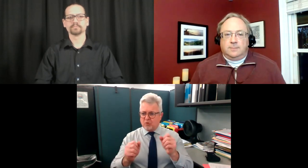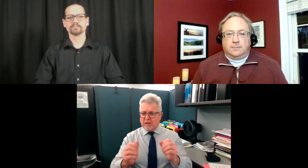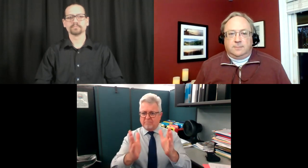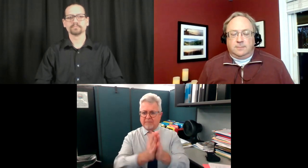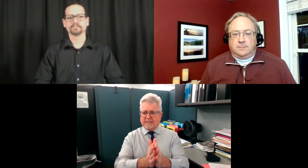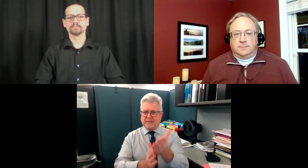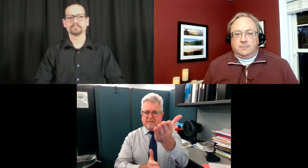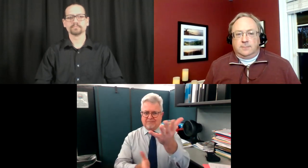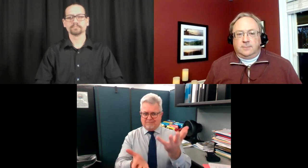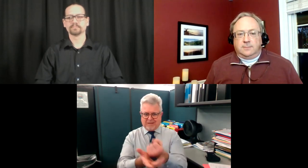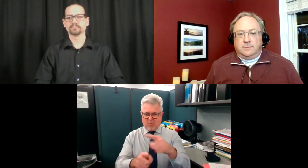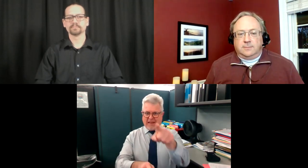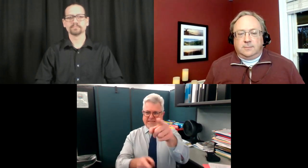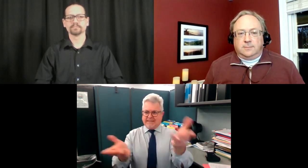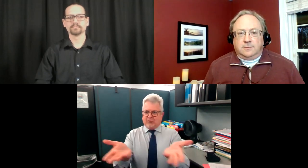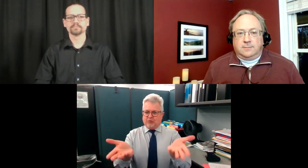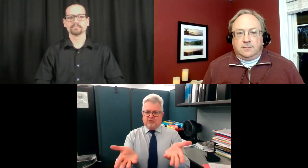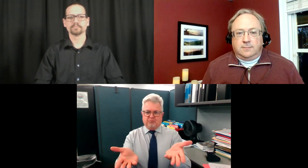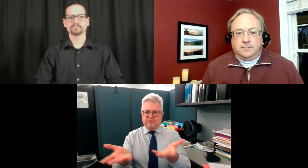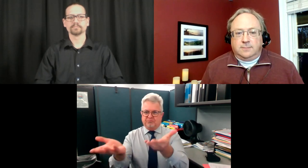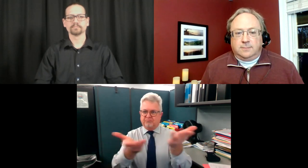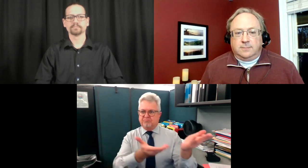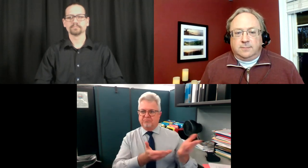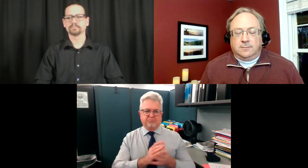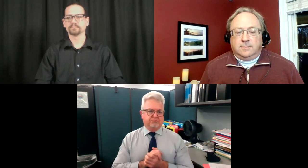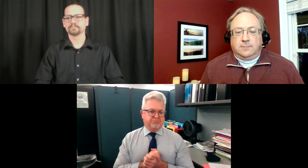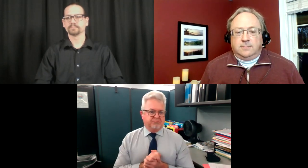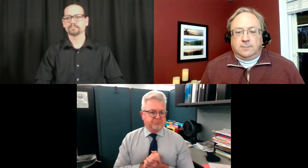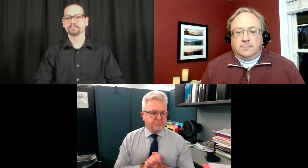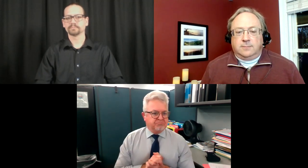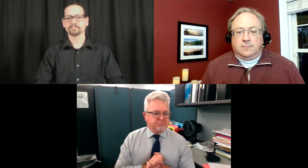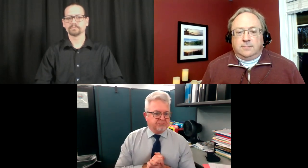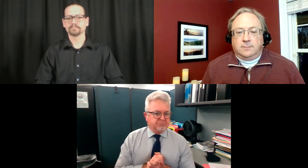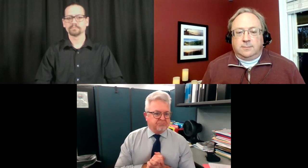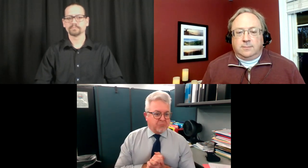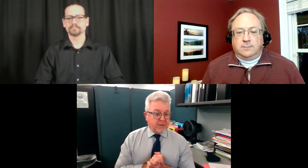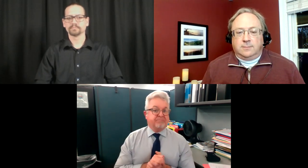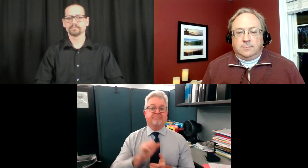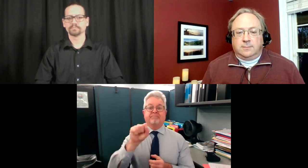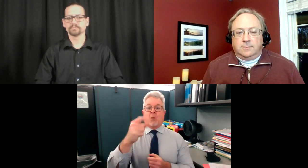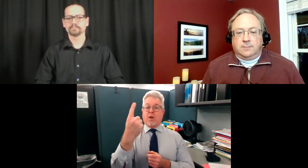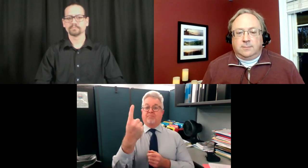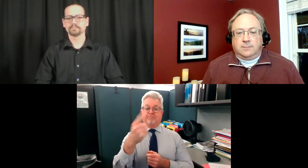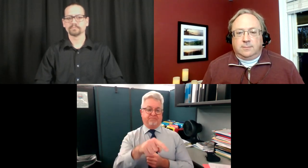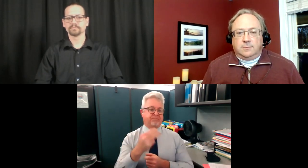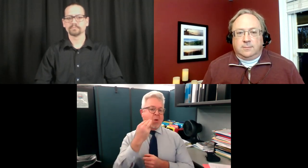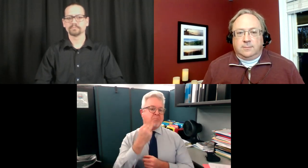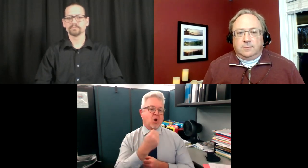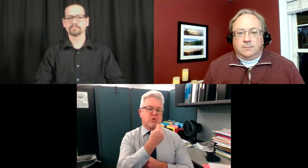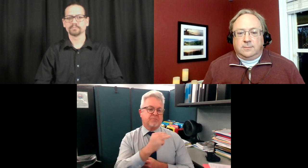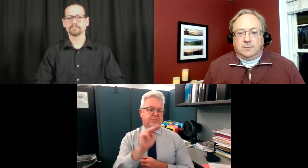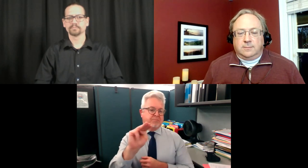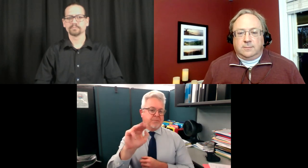and the questions can also be from the people who are not deaf if you're a hearing individual you're free to also ask a question